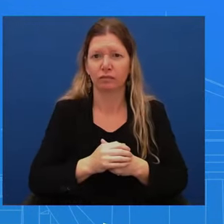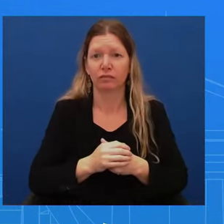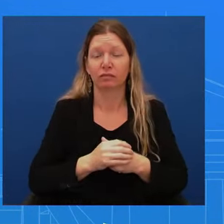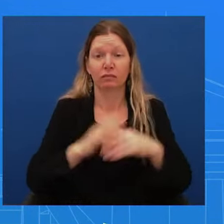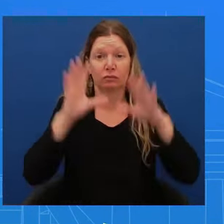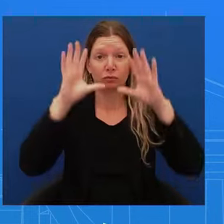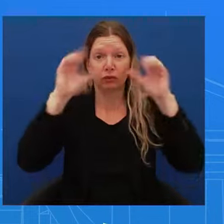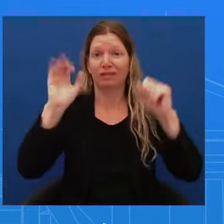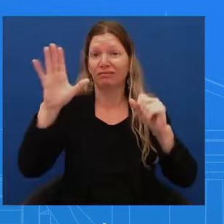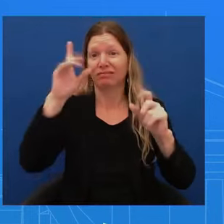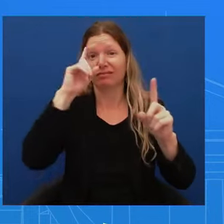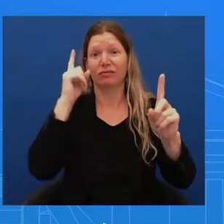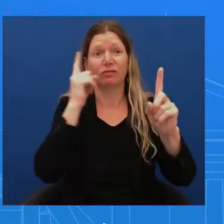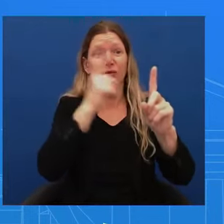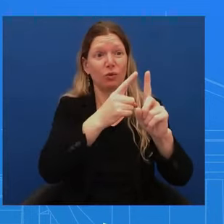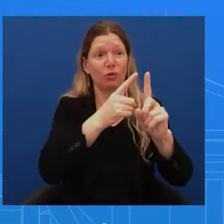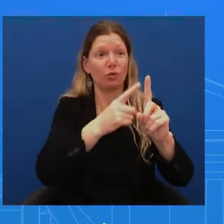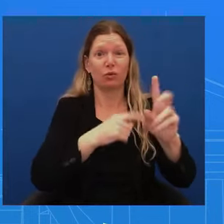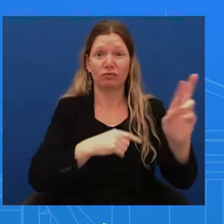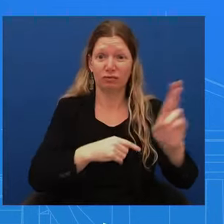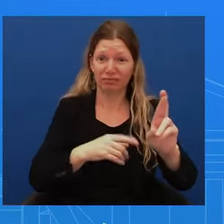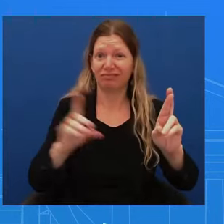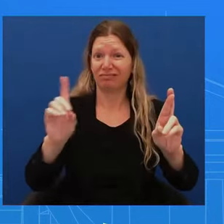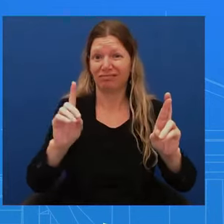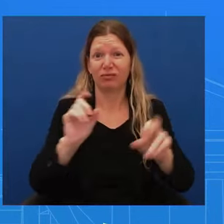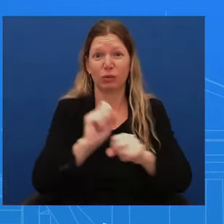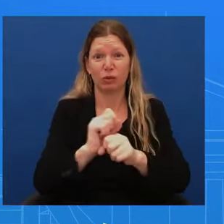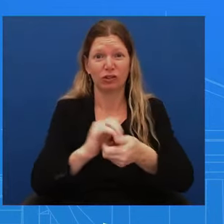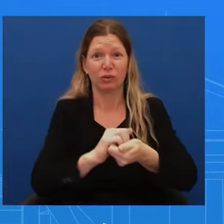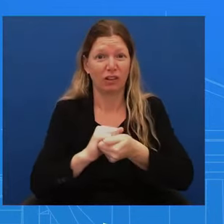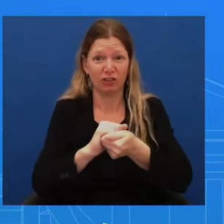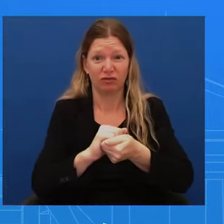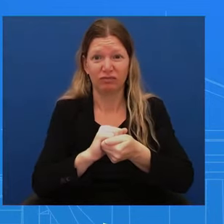decades. Thanks, everybody. We'll be back tomorrow. Thanks, everybody. you.